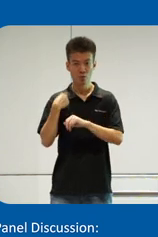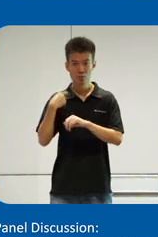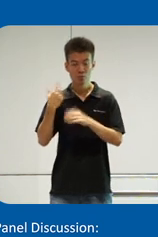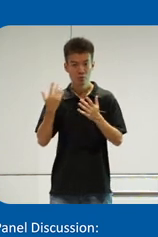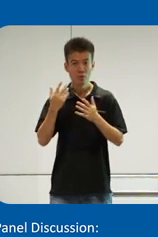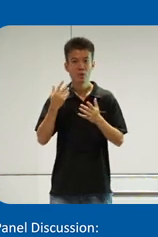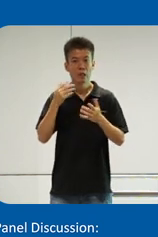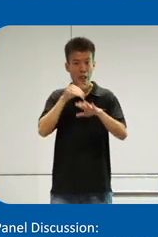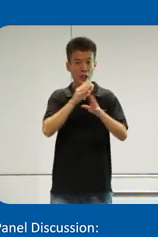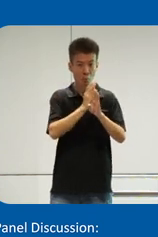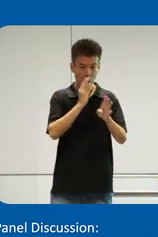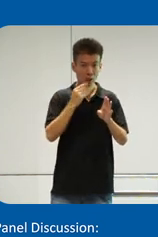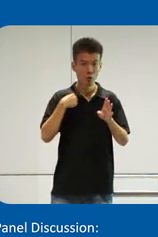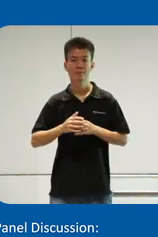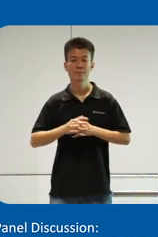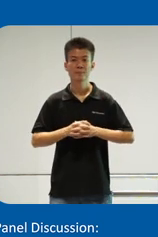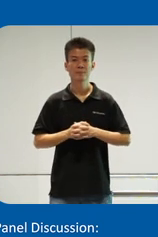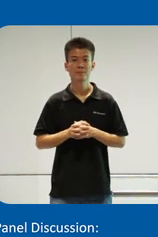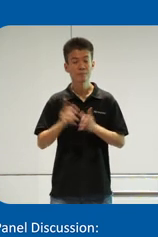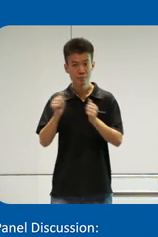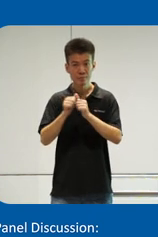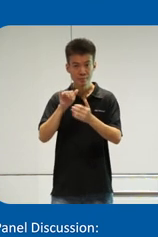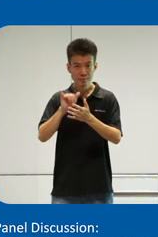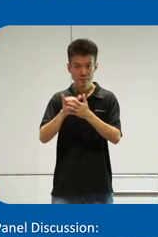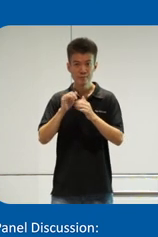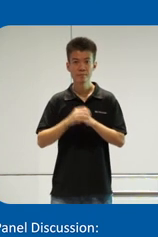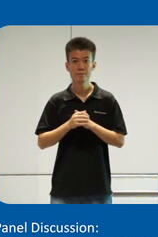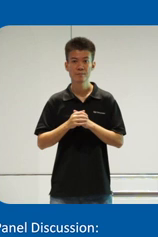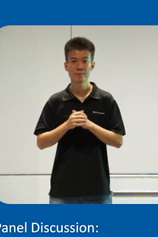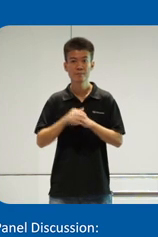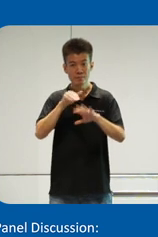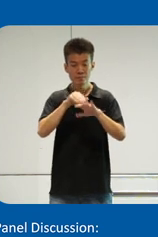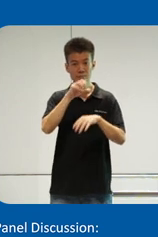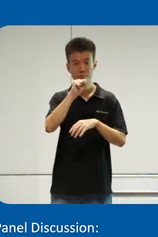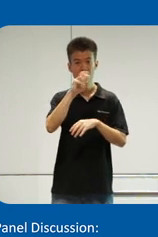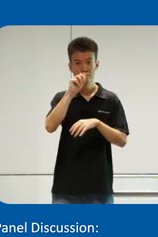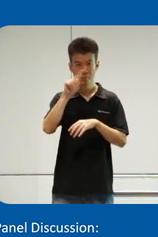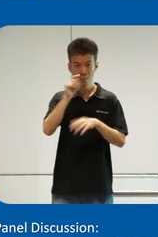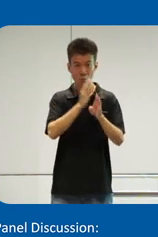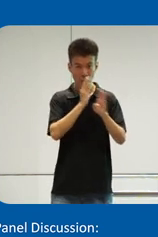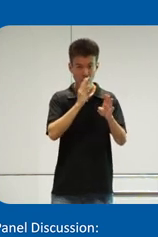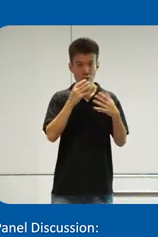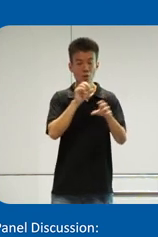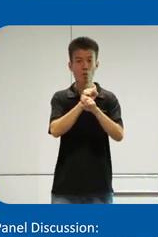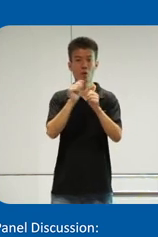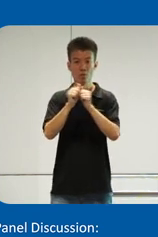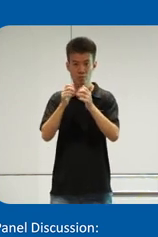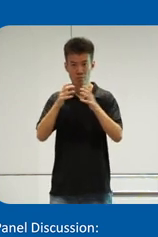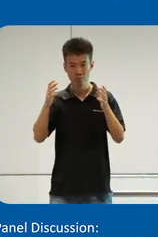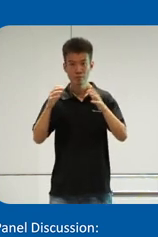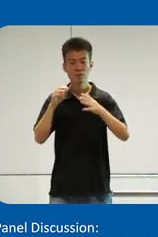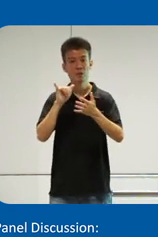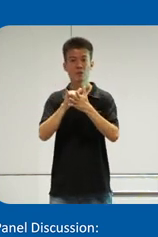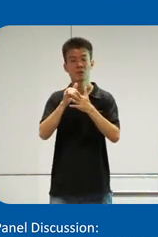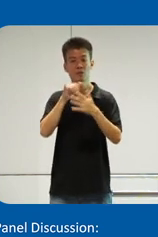is at Buses, we care. With that, at SMRT Buses, we actually work with a lot of